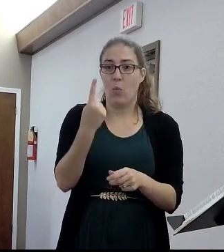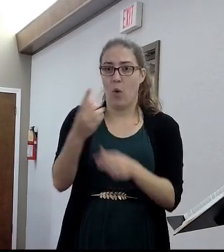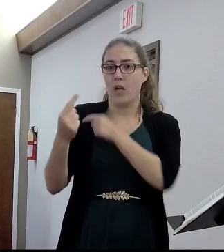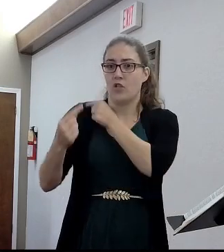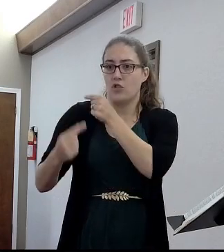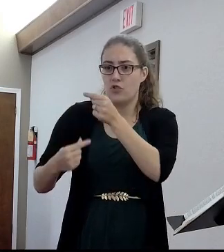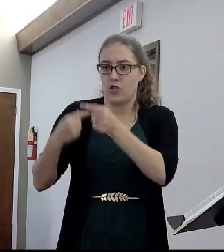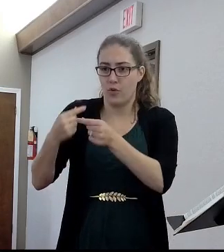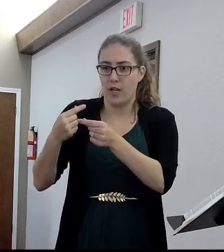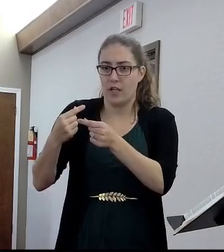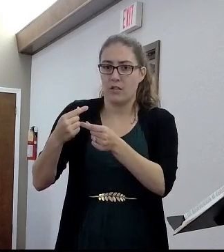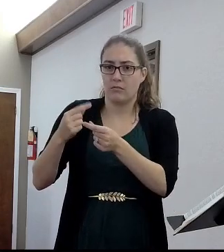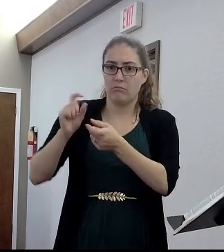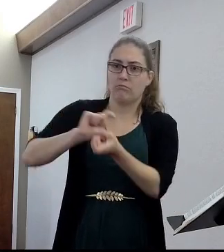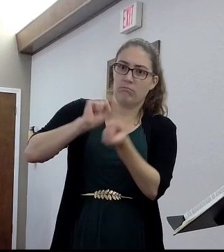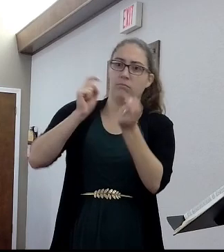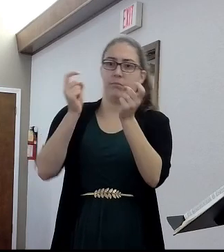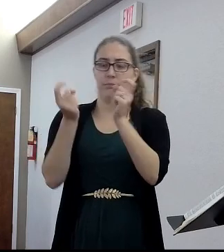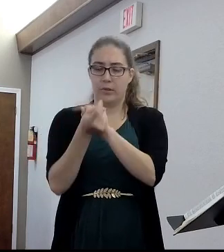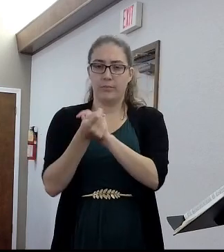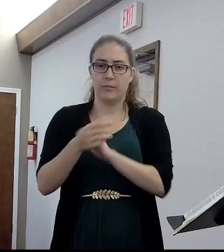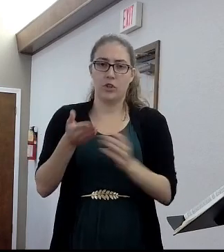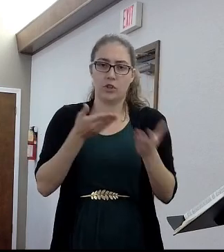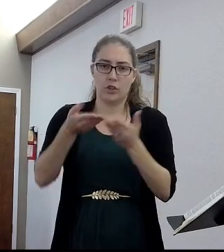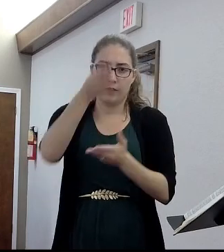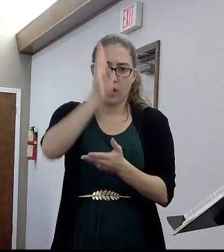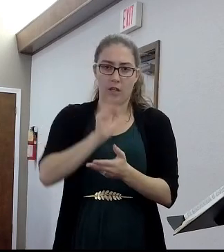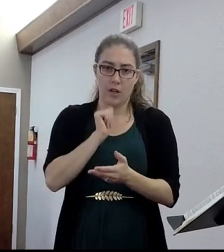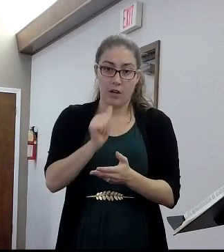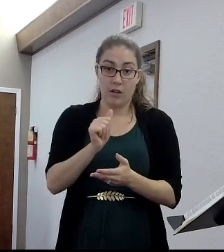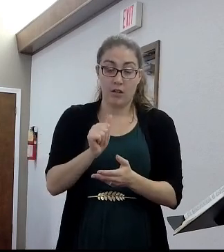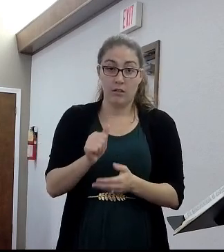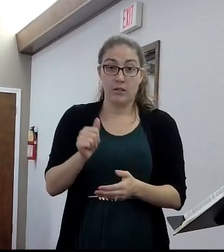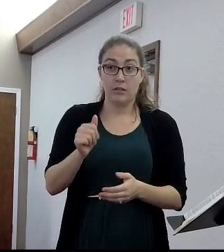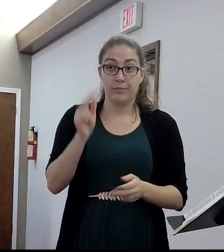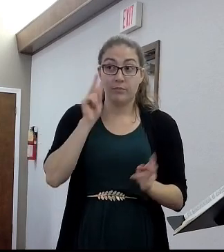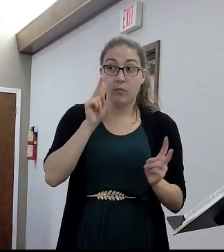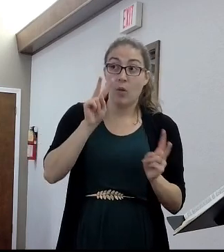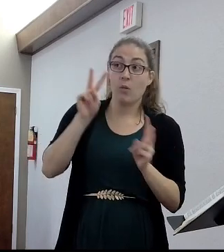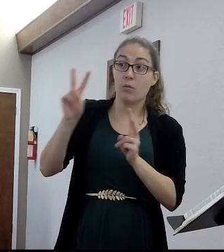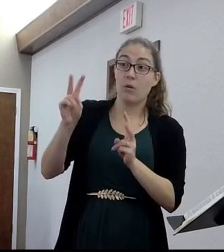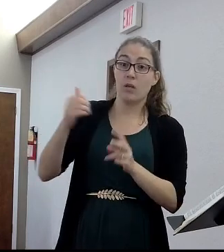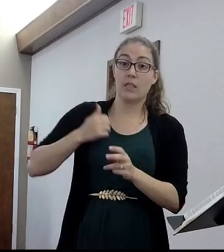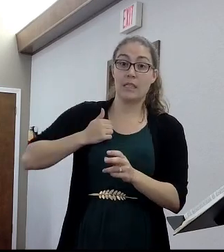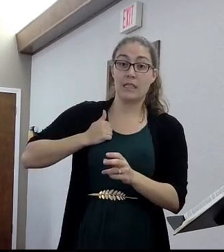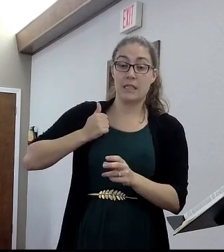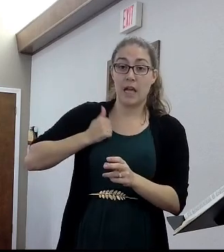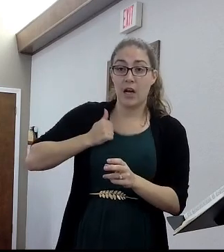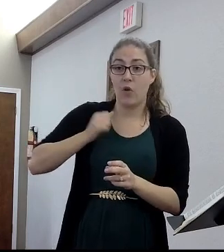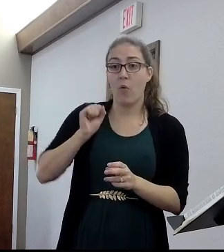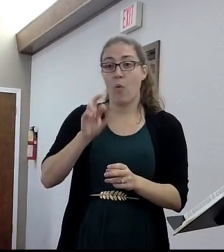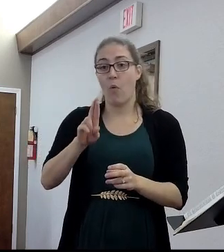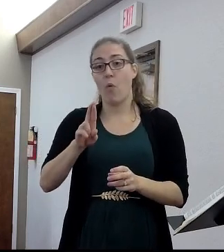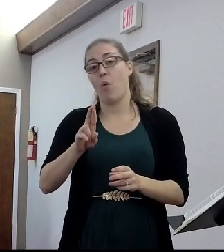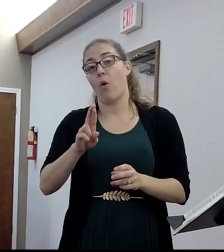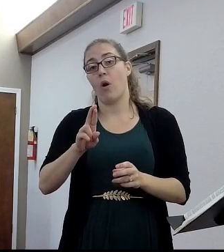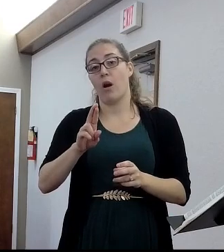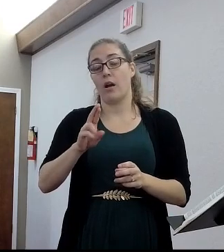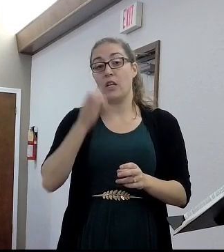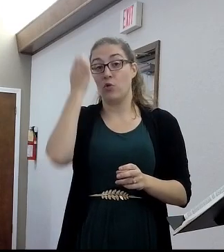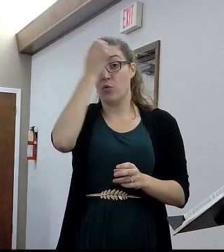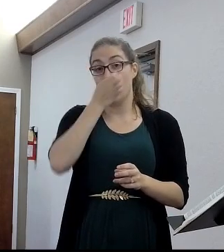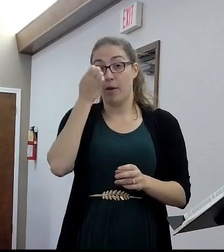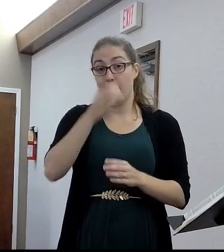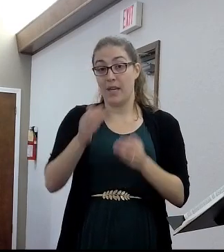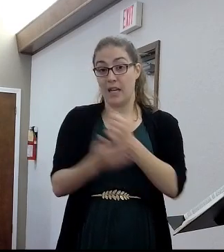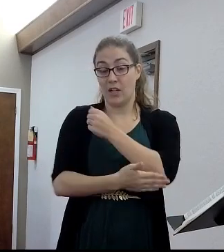Because look at our neighbors to the north, and I've said this more than once, our neighbors across the ocean, you know, these places, and they're putting pastors in jail.